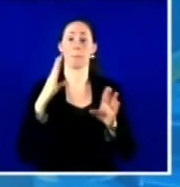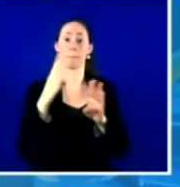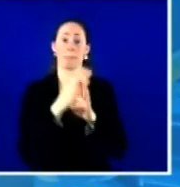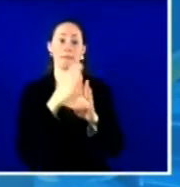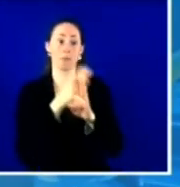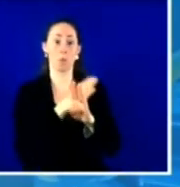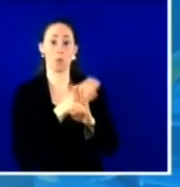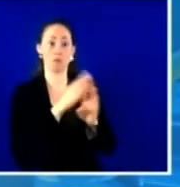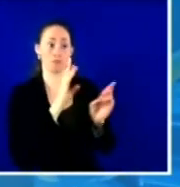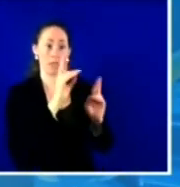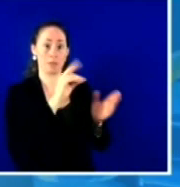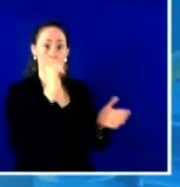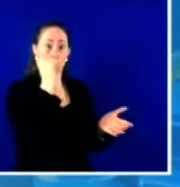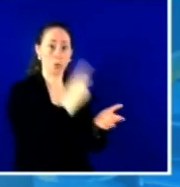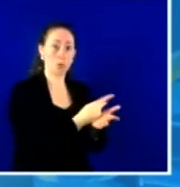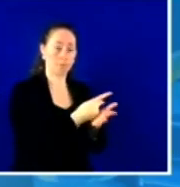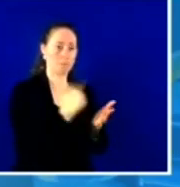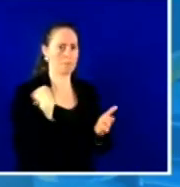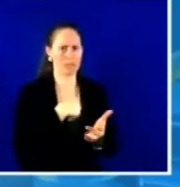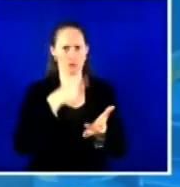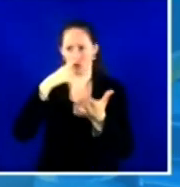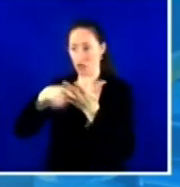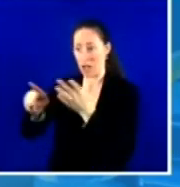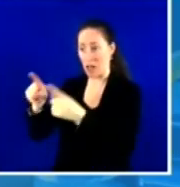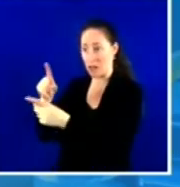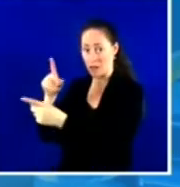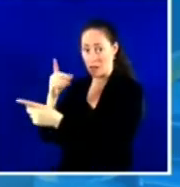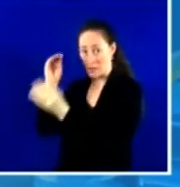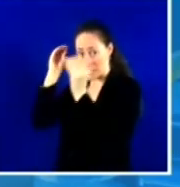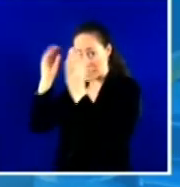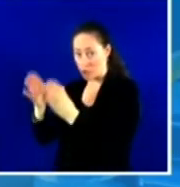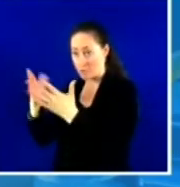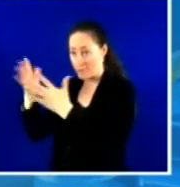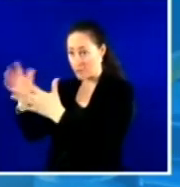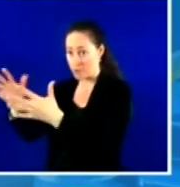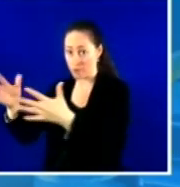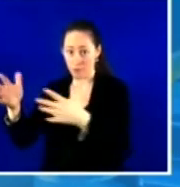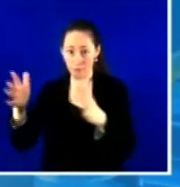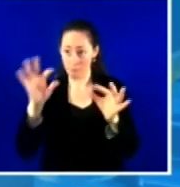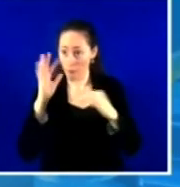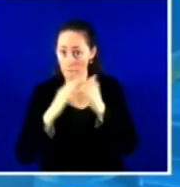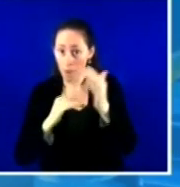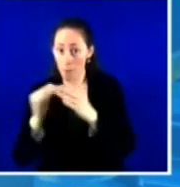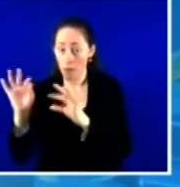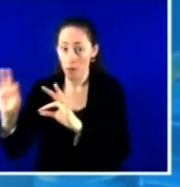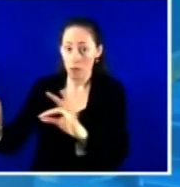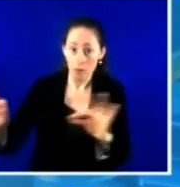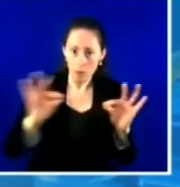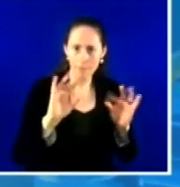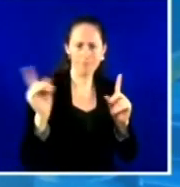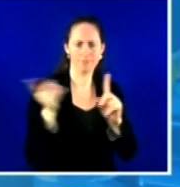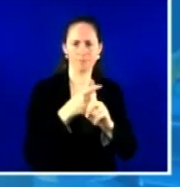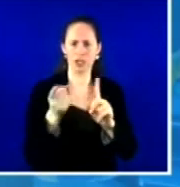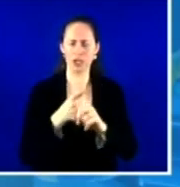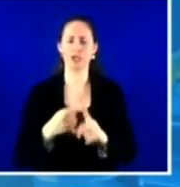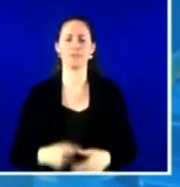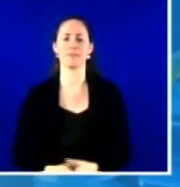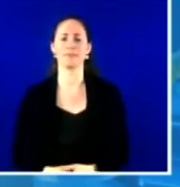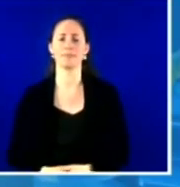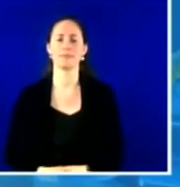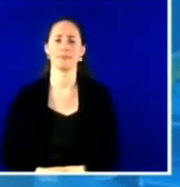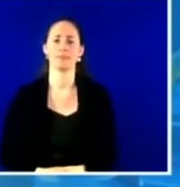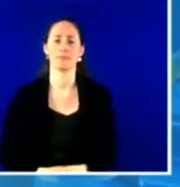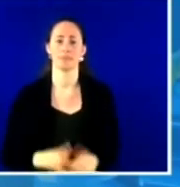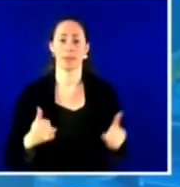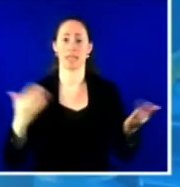make sure the teachers were vaccinated and felt comfortable going back to school. And so we partnered with them, um, went down to Dunbar high school here in DC and, and had